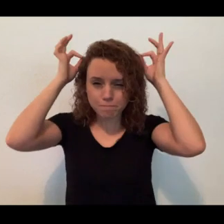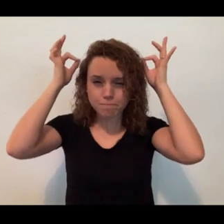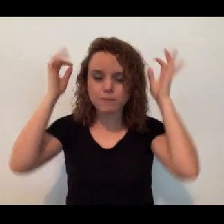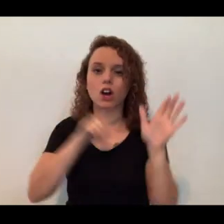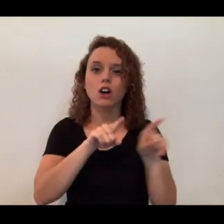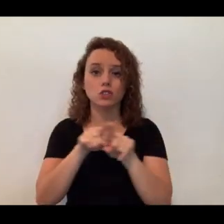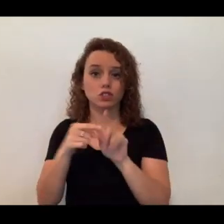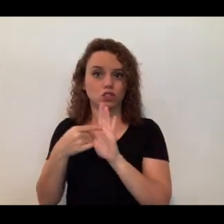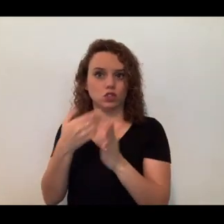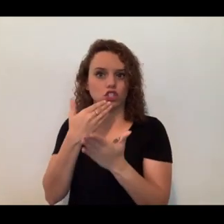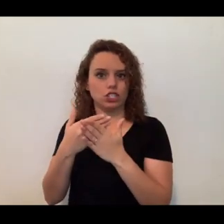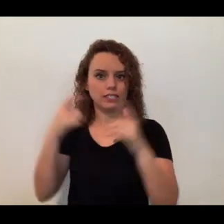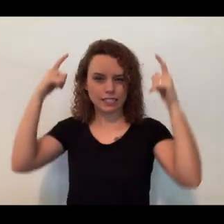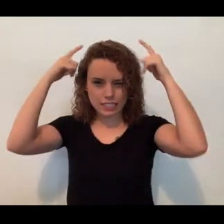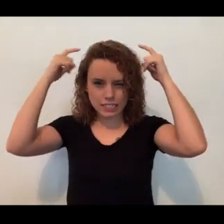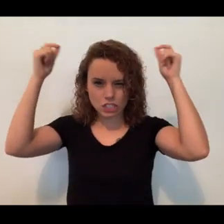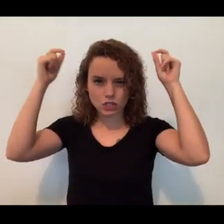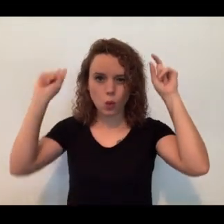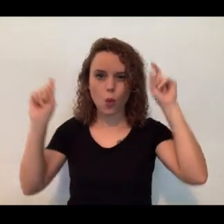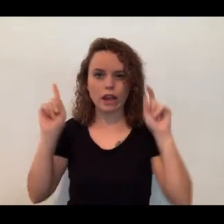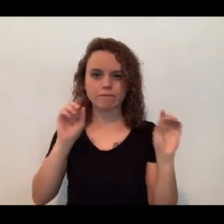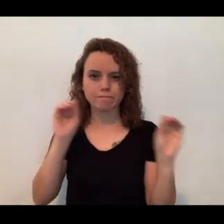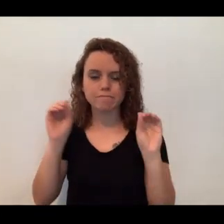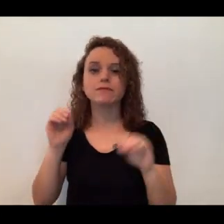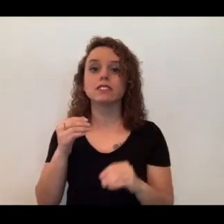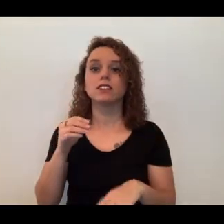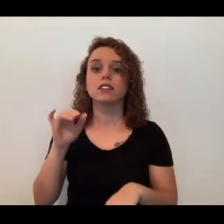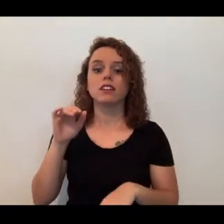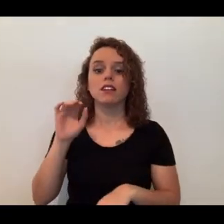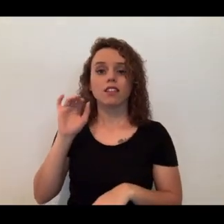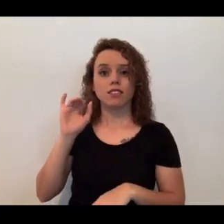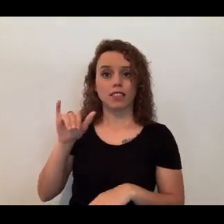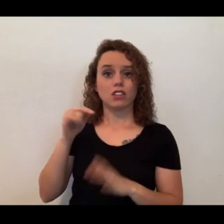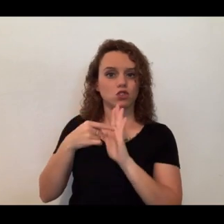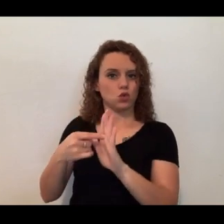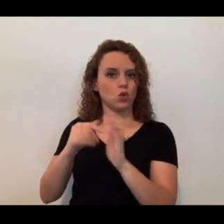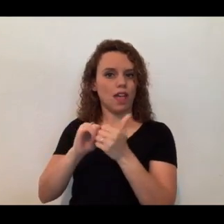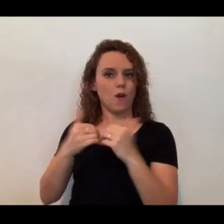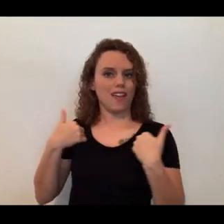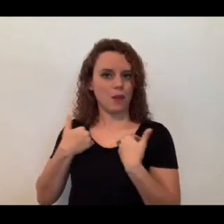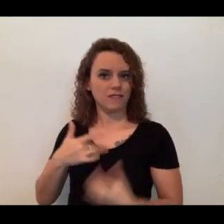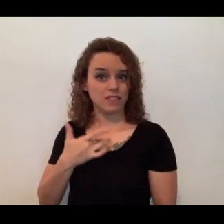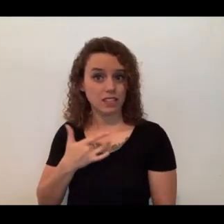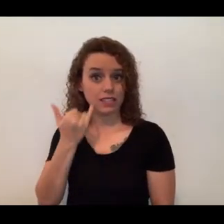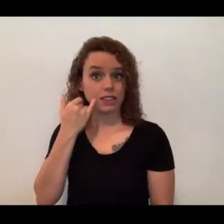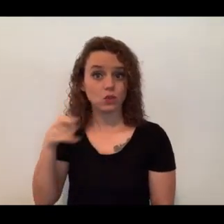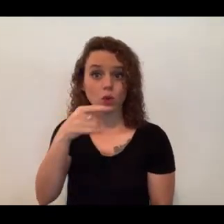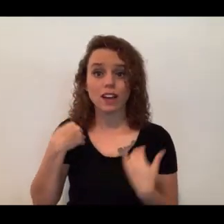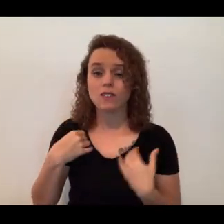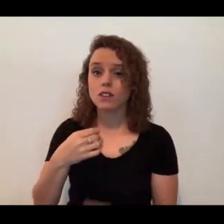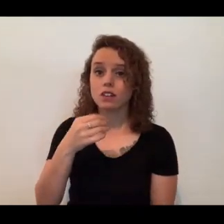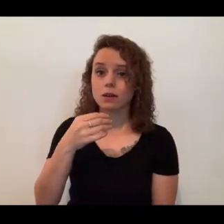great way to know how an animal is feeling. If you guys have pets at home, or cats at home specifically,